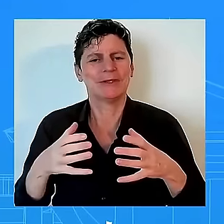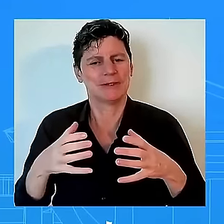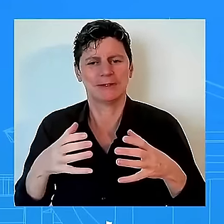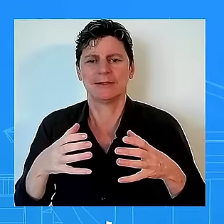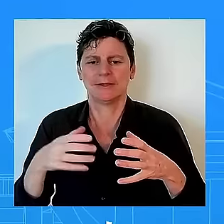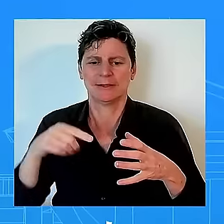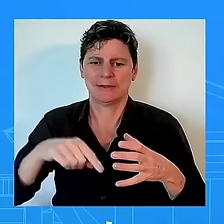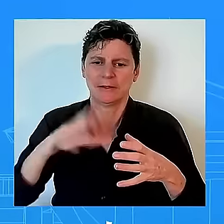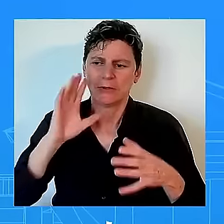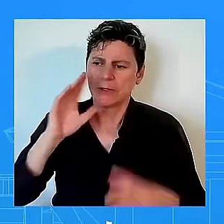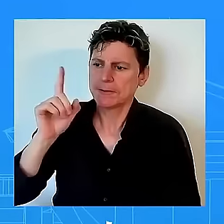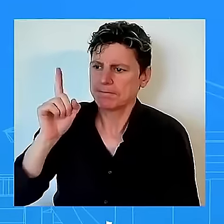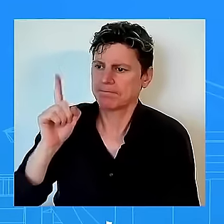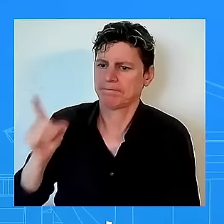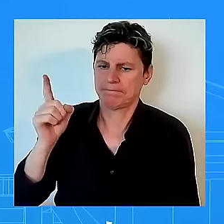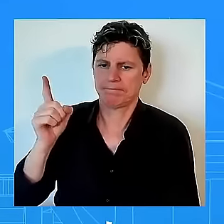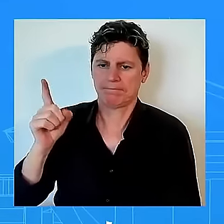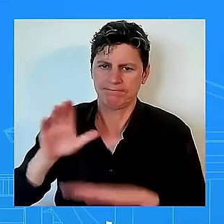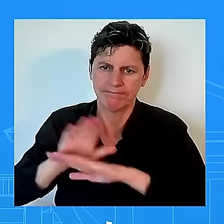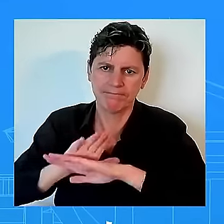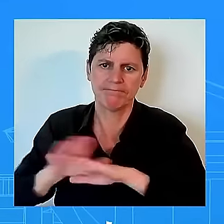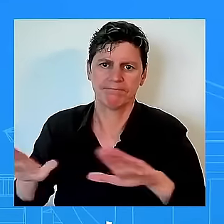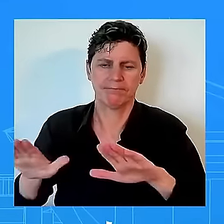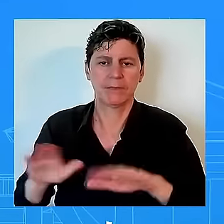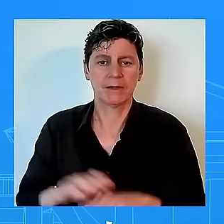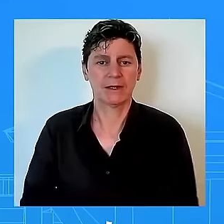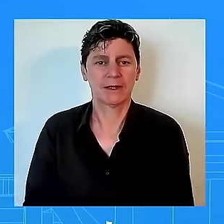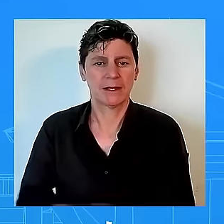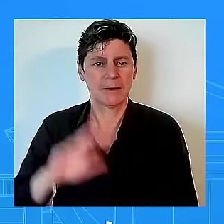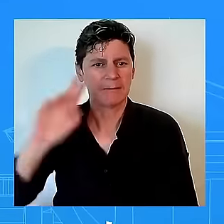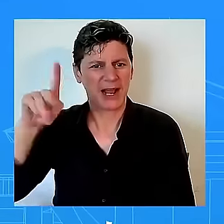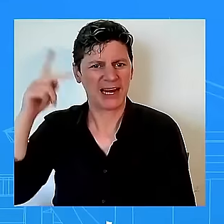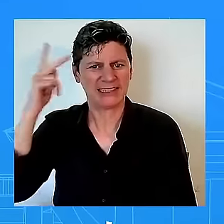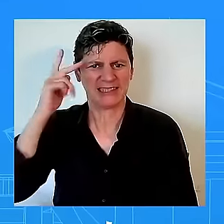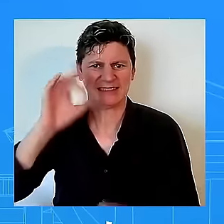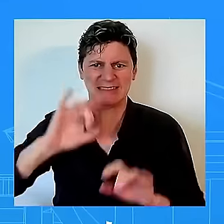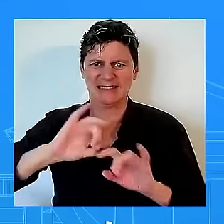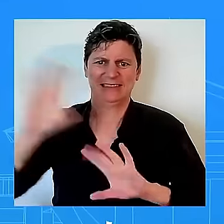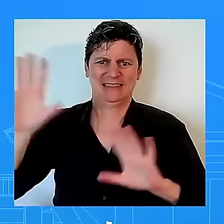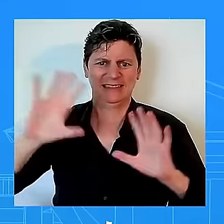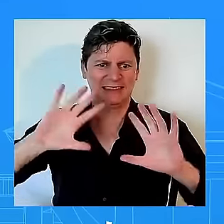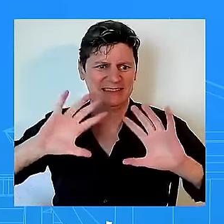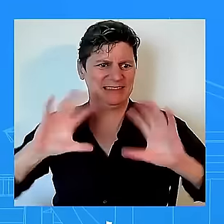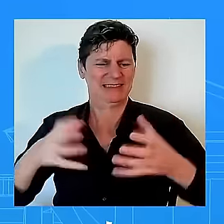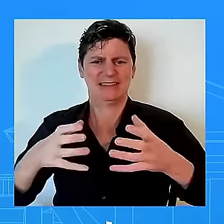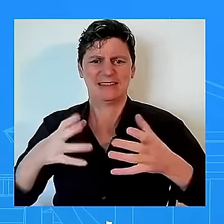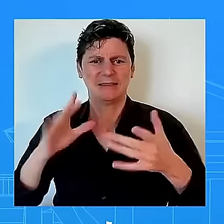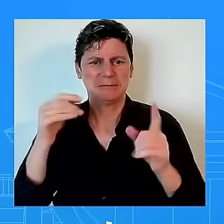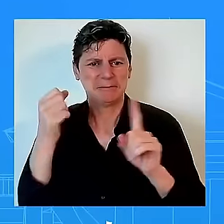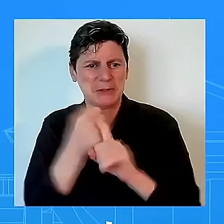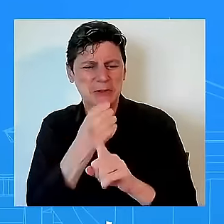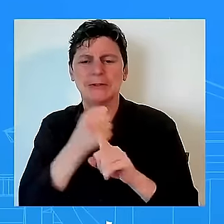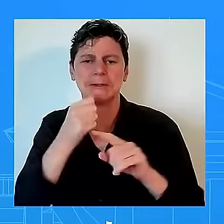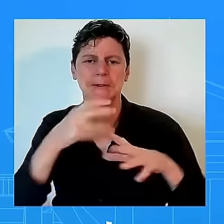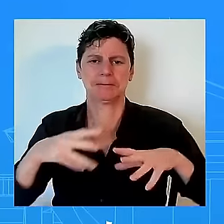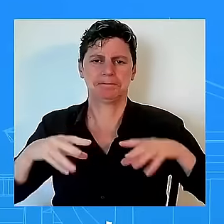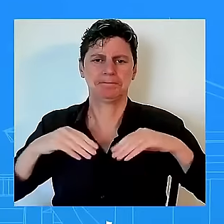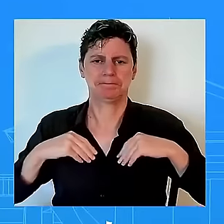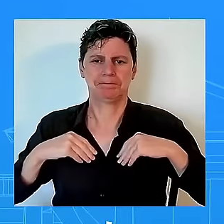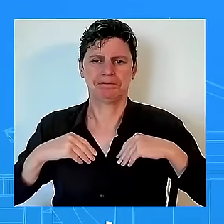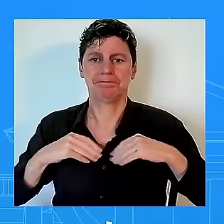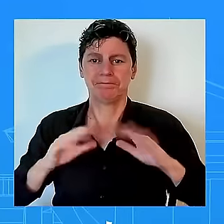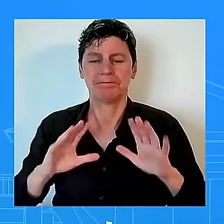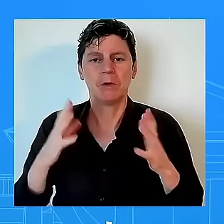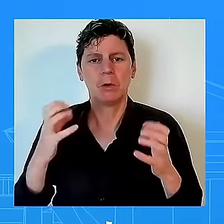violence it is the reason why this president decided to run in 2020 that is why the president decided to come back